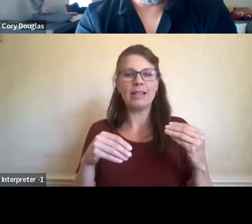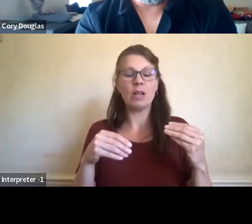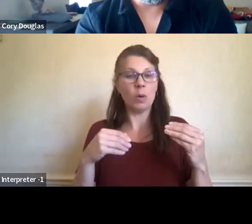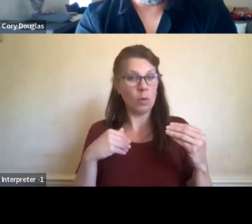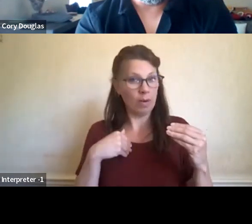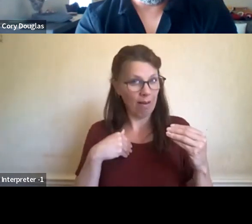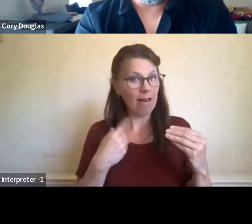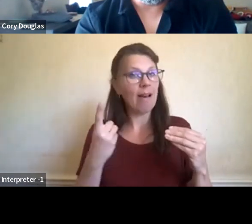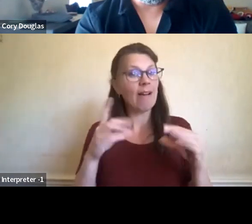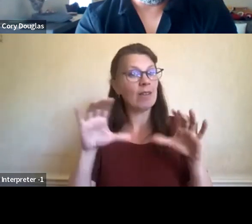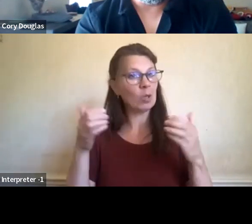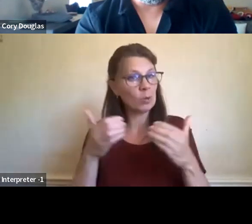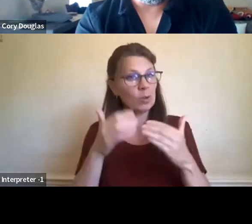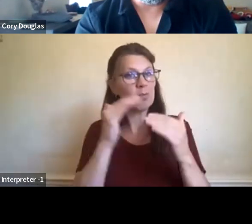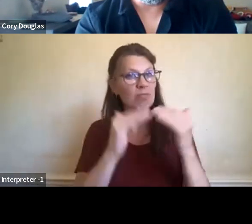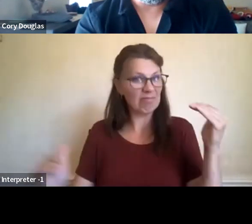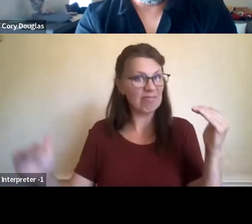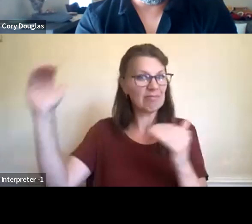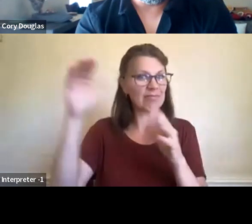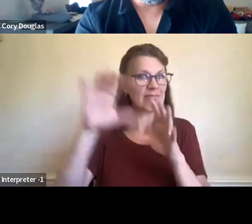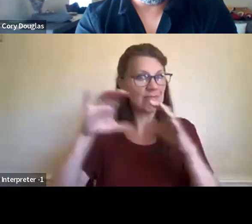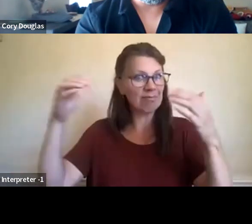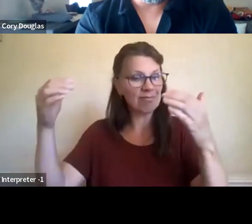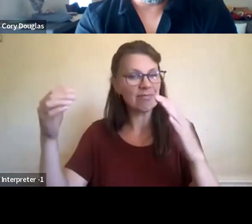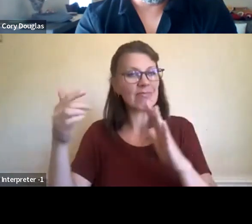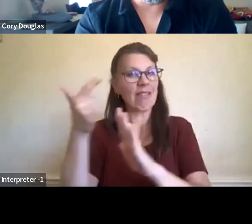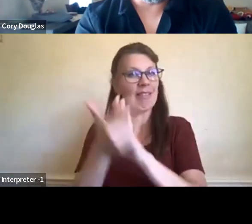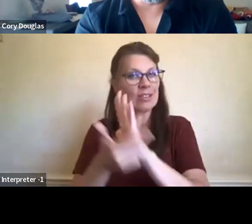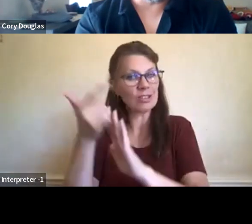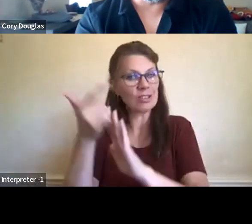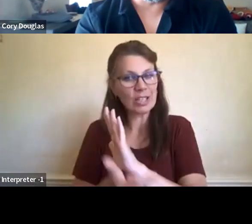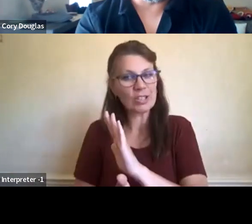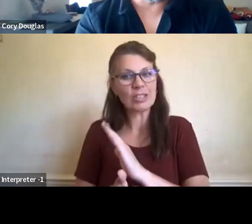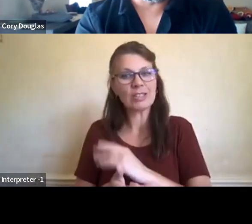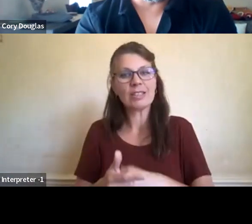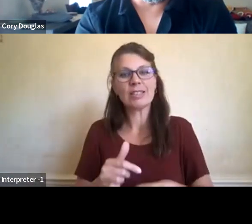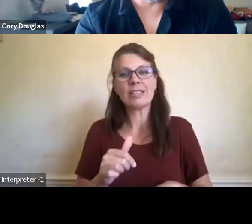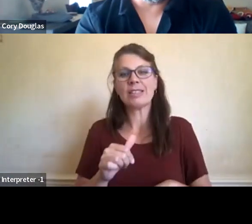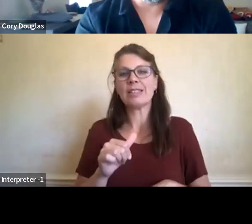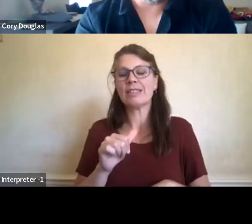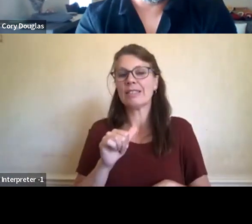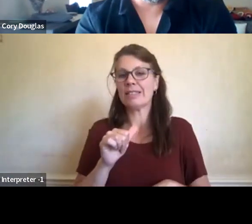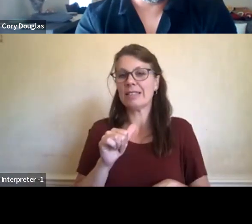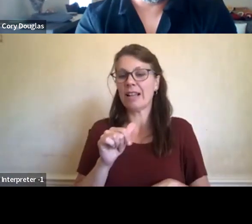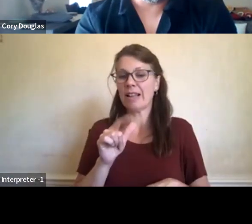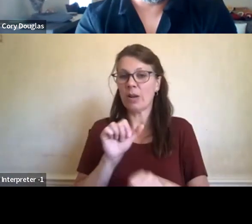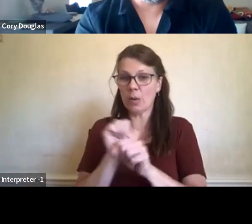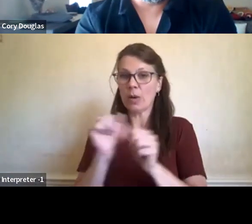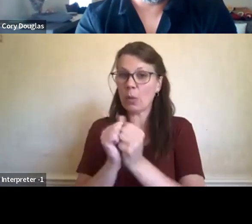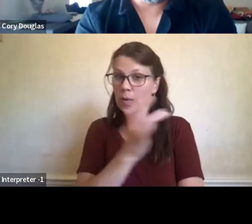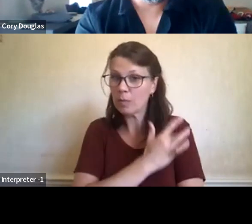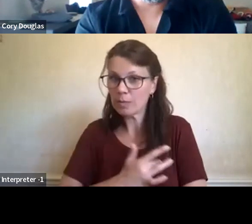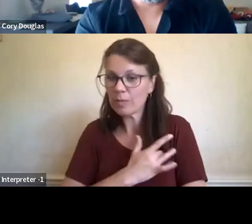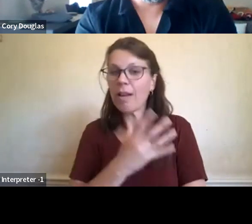such as, uh, you know, legislated UNDRIP provincially and also federally,